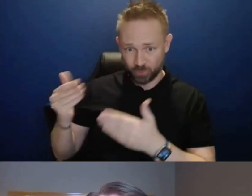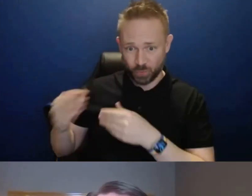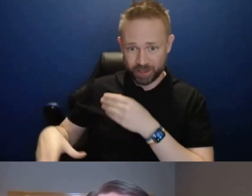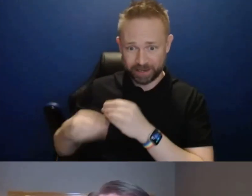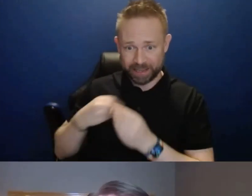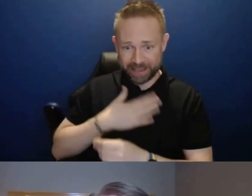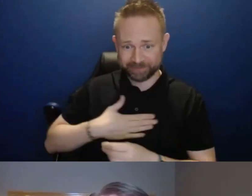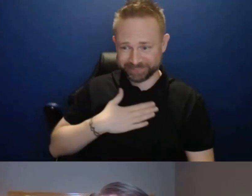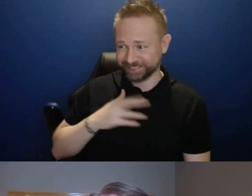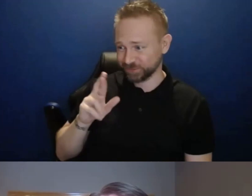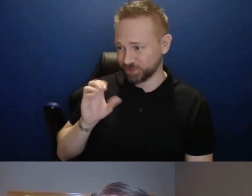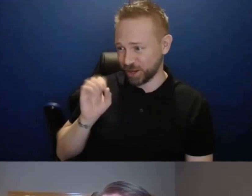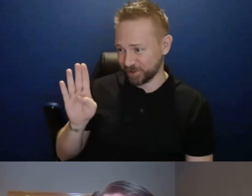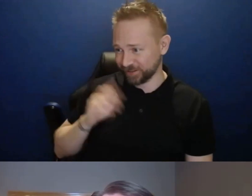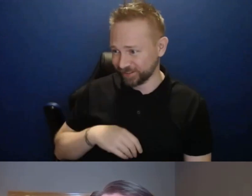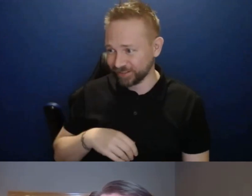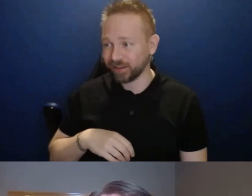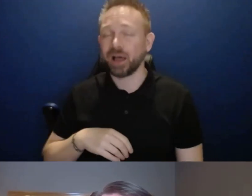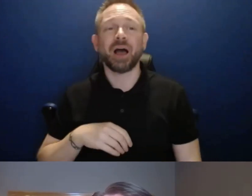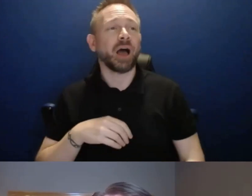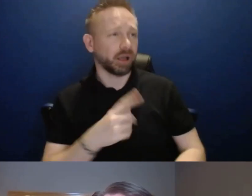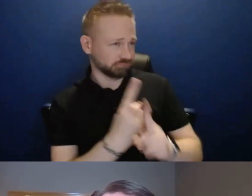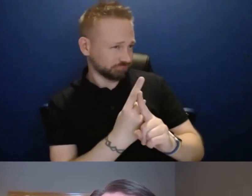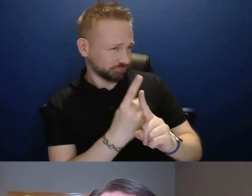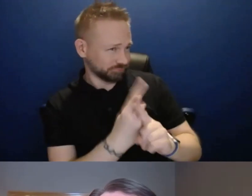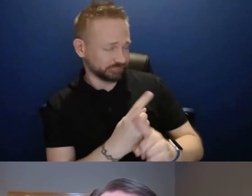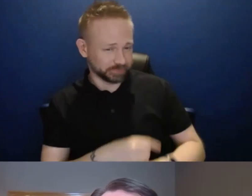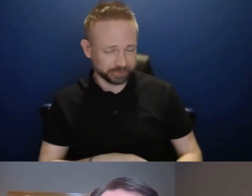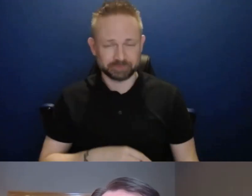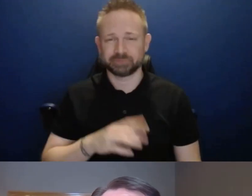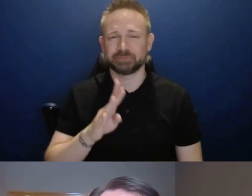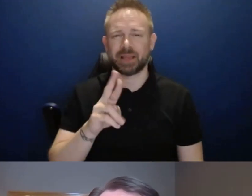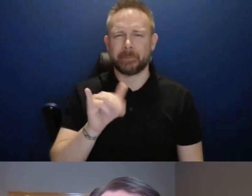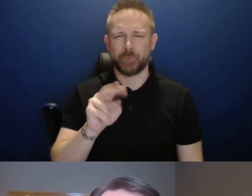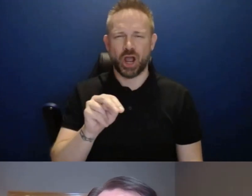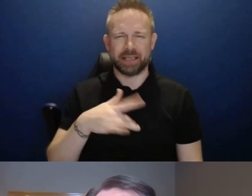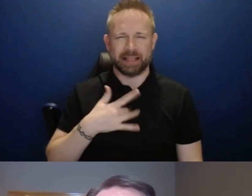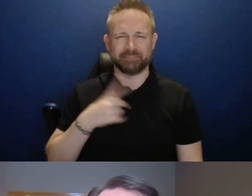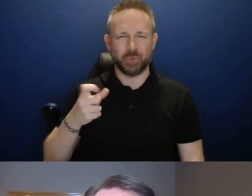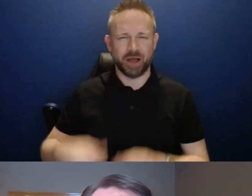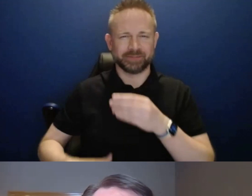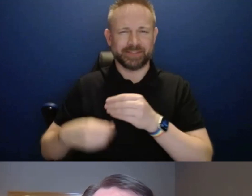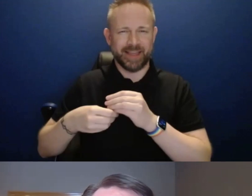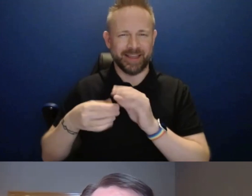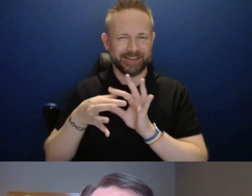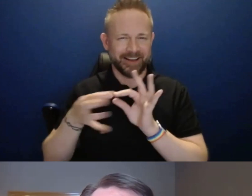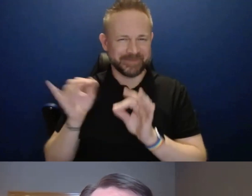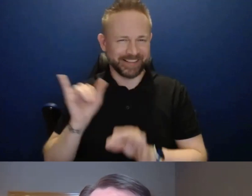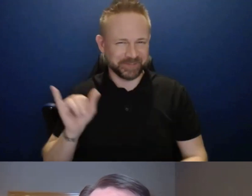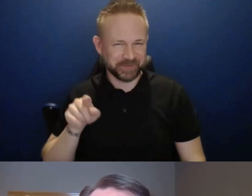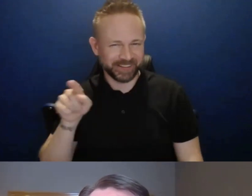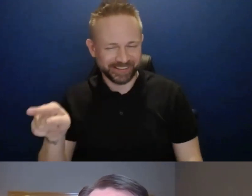Uh, yes. Yeah. Yeah. generally correct. But I saw Brian unmuted. So I think he wants to, to weigh in here. Okay. Yeah.